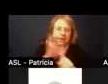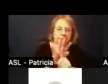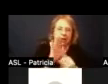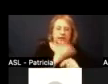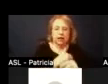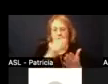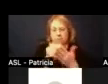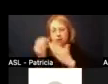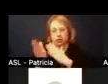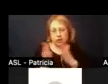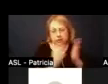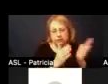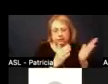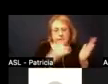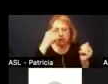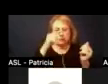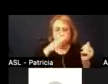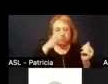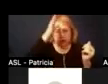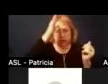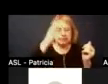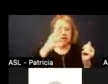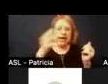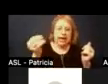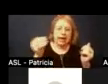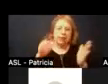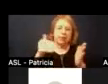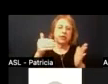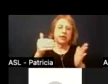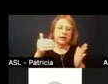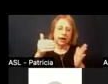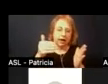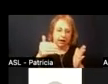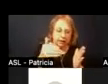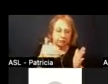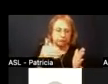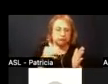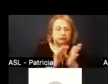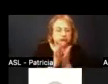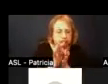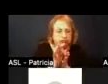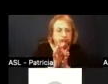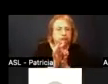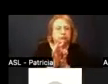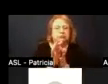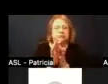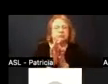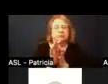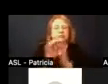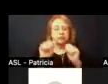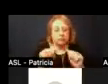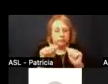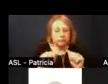it's captured in the budget overview for parents and then also uh an accounting um where available of